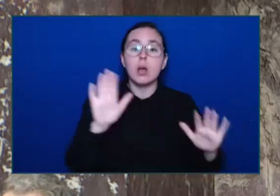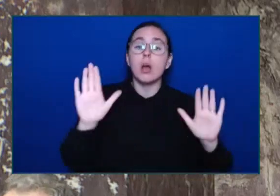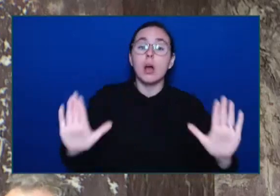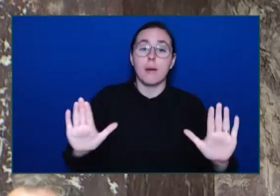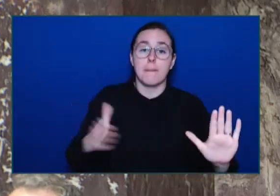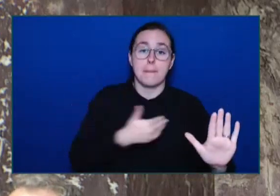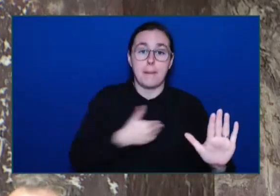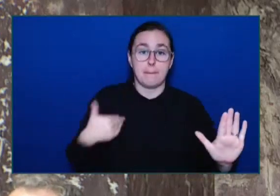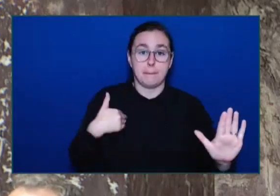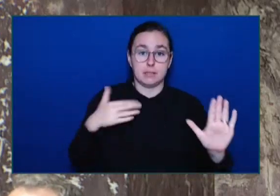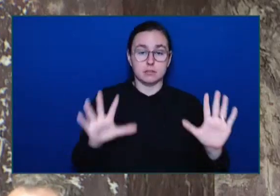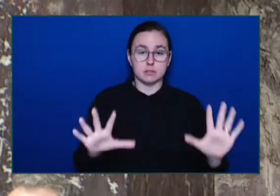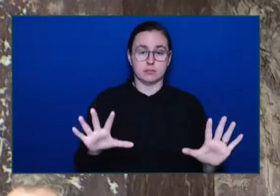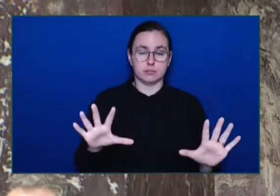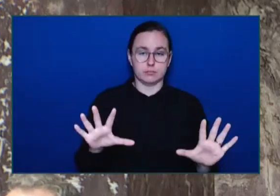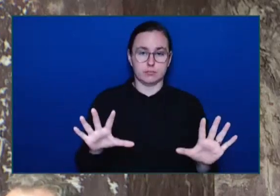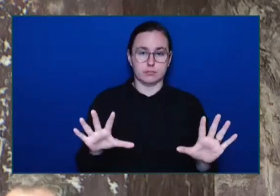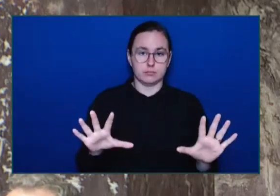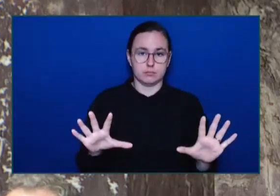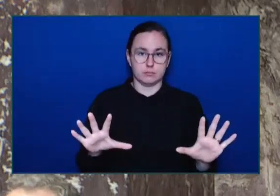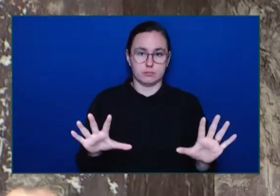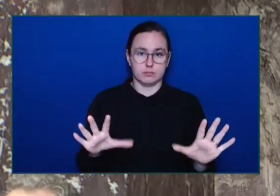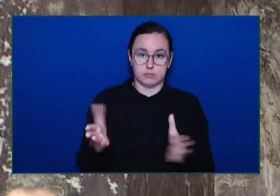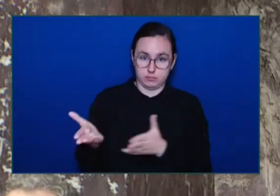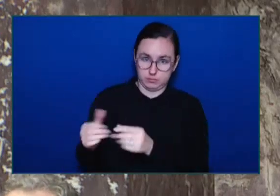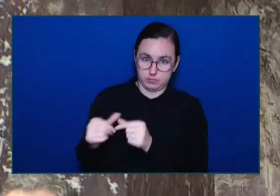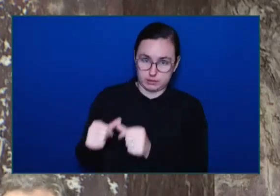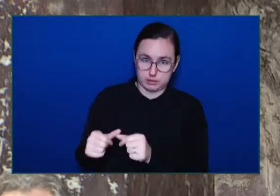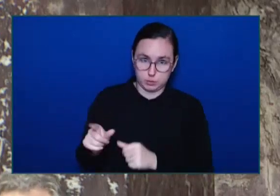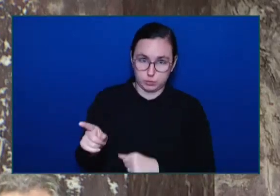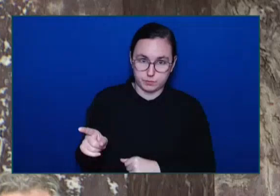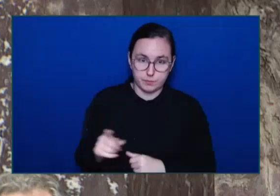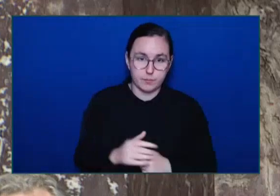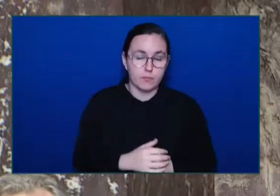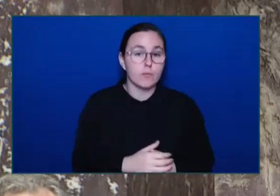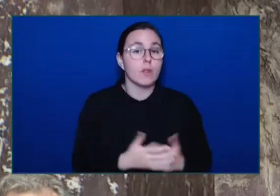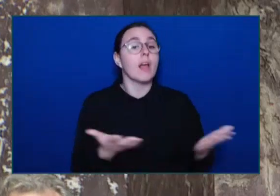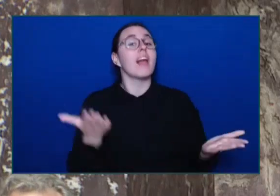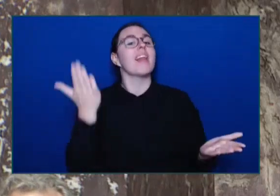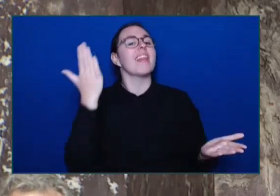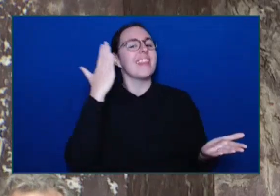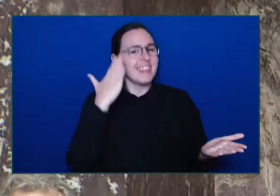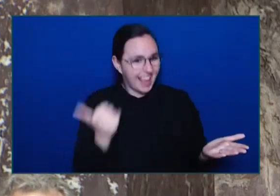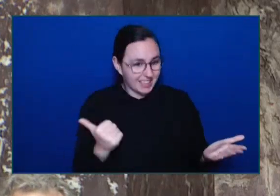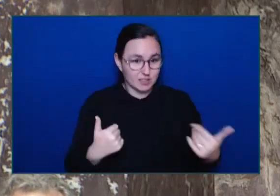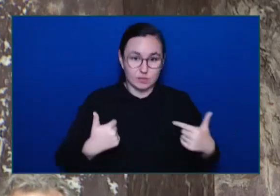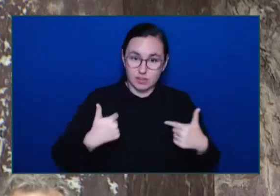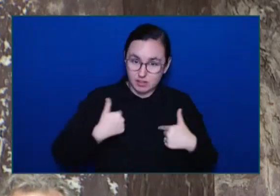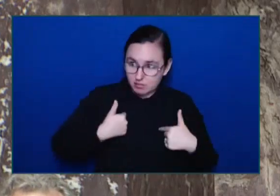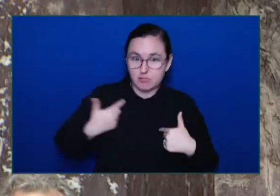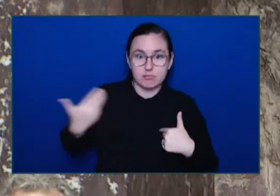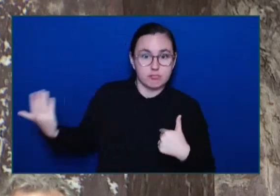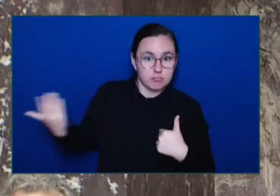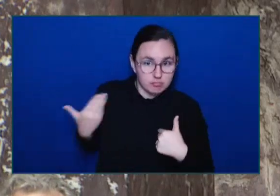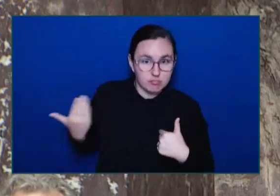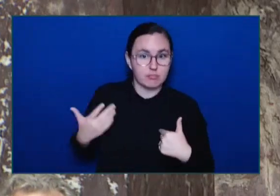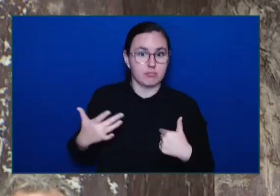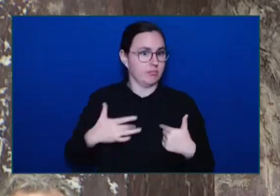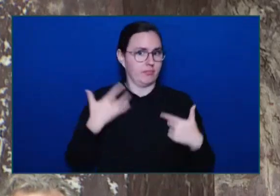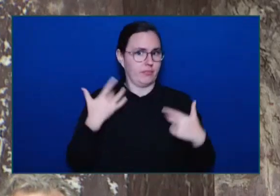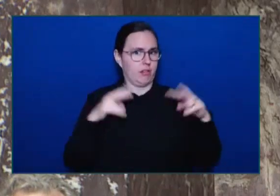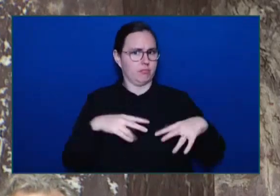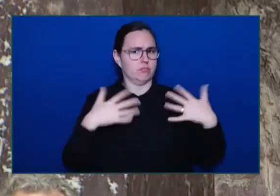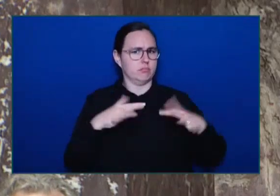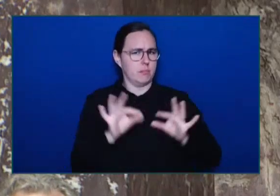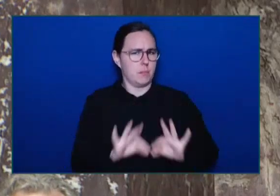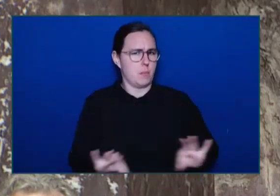Please continue Honourable Speaker That's why we felt That's why I felt That it was vitally important For the first time in 30 years To use section 25